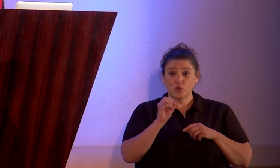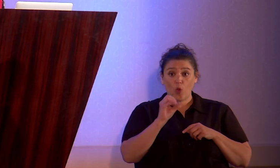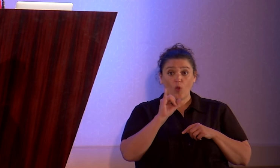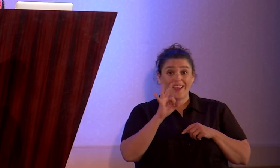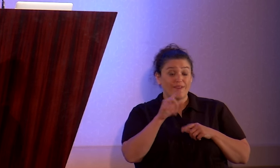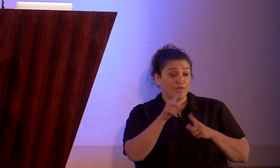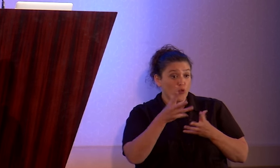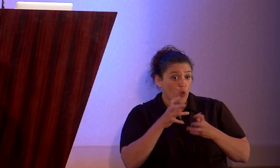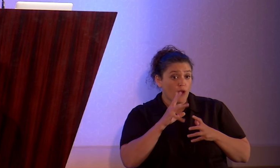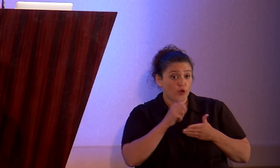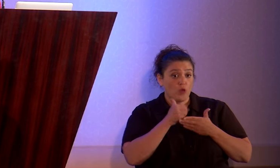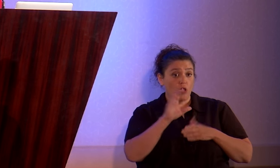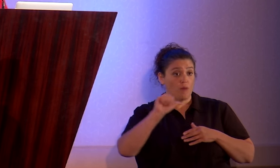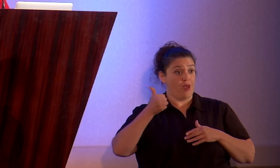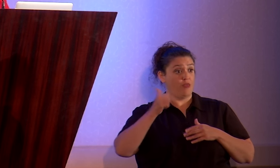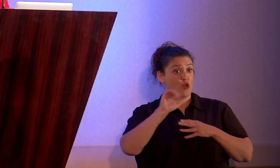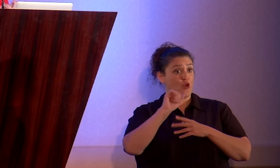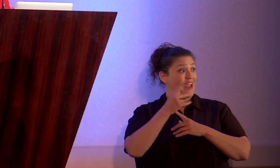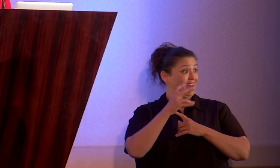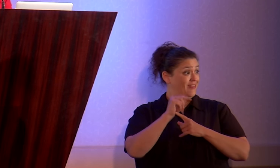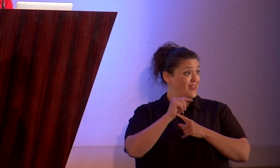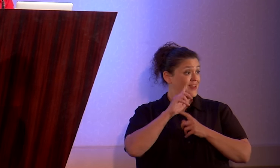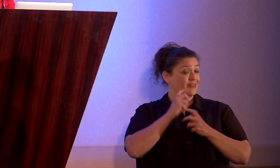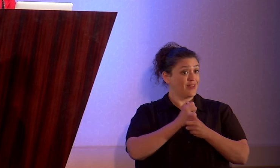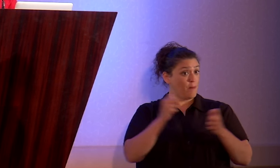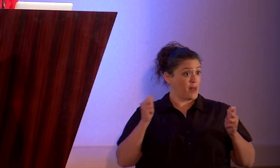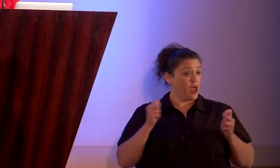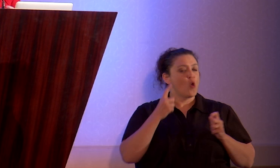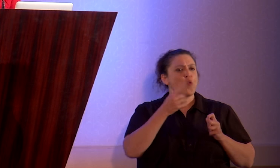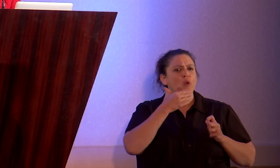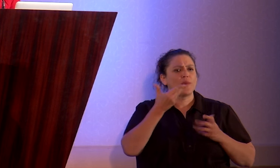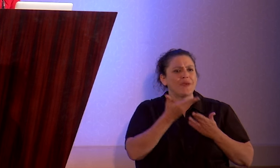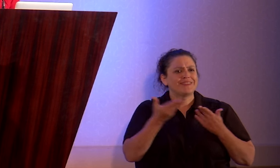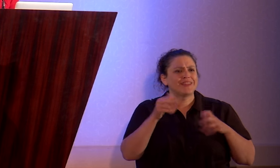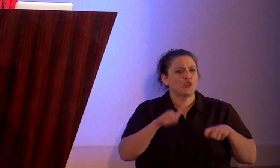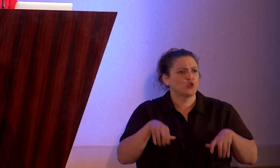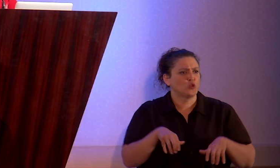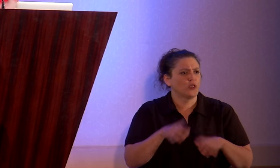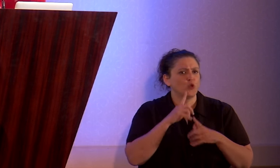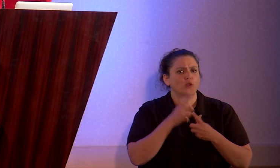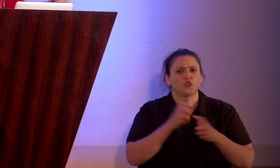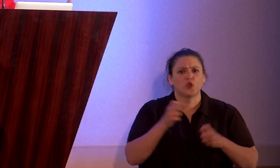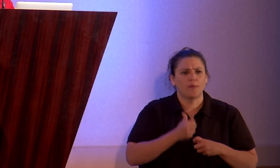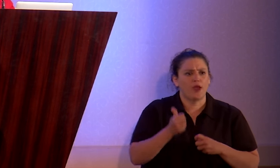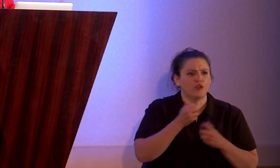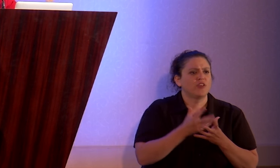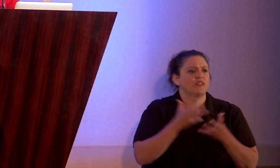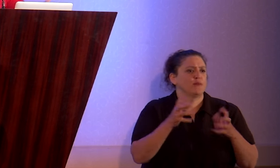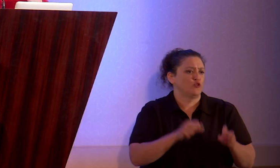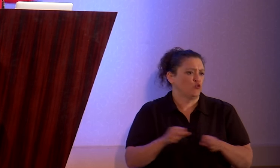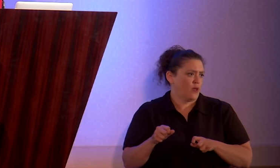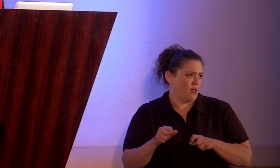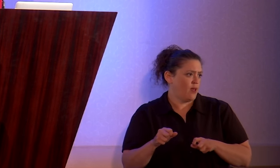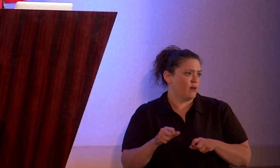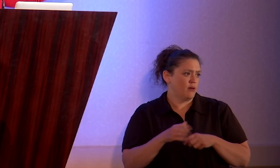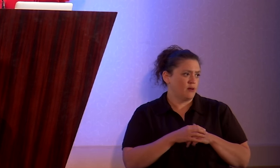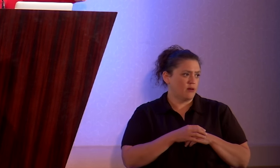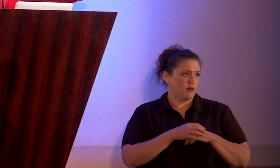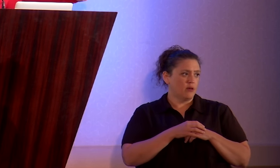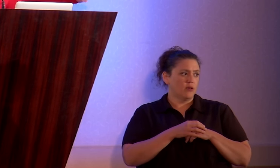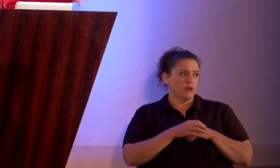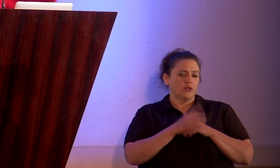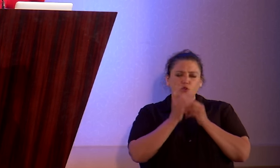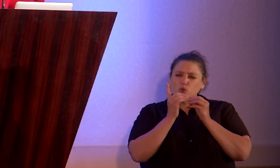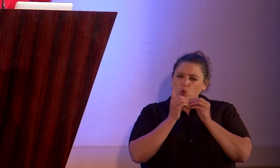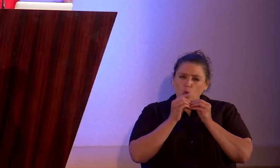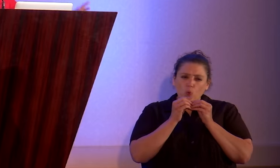want to help other atheists come out, one of the best things you can do is to come out yourself as much as you can. Take one more step